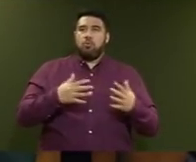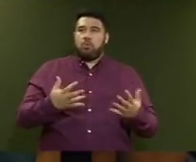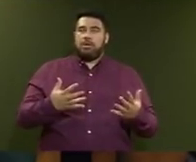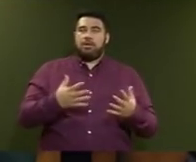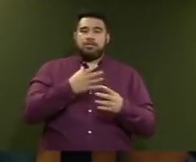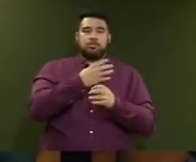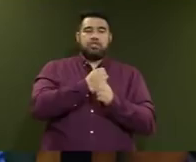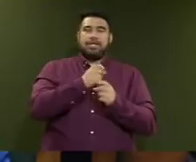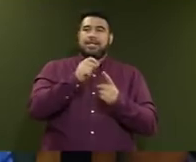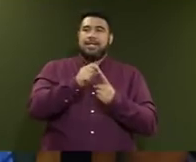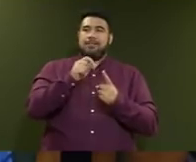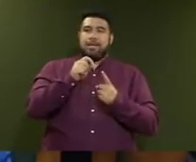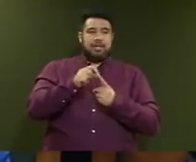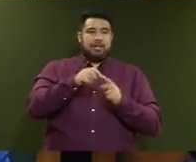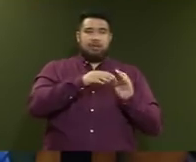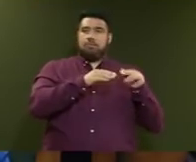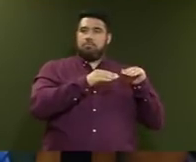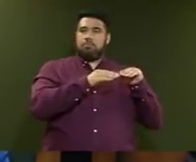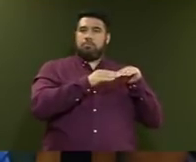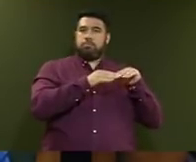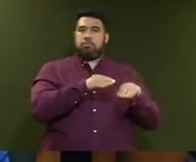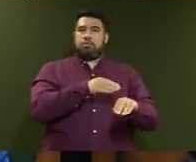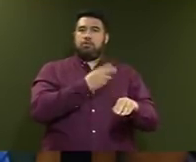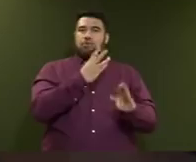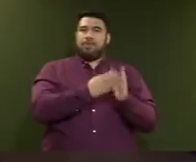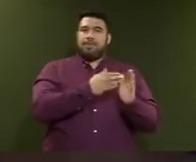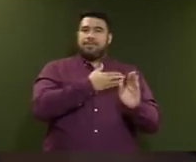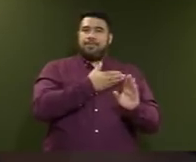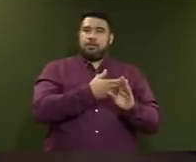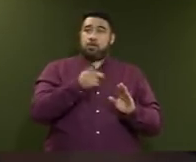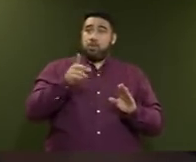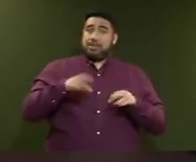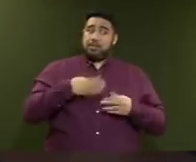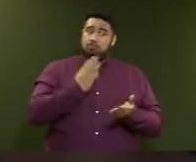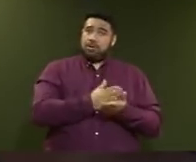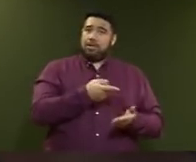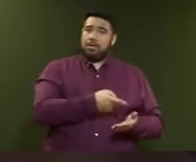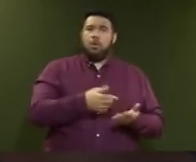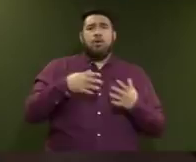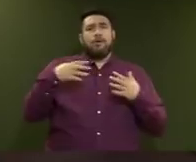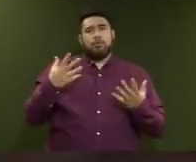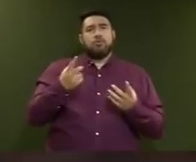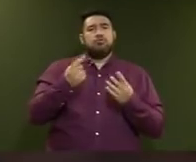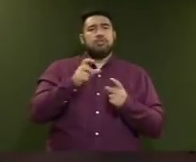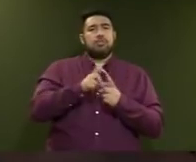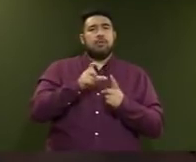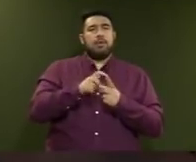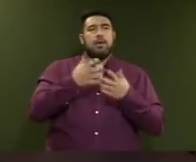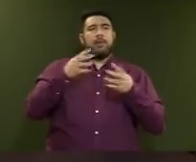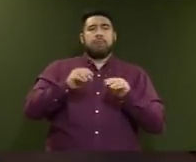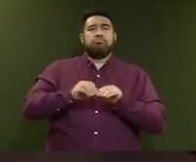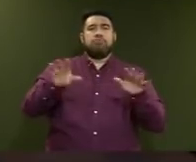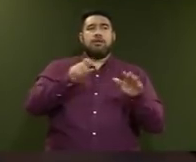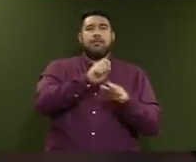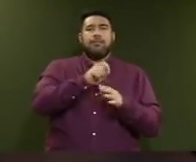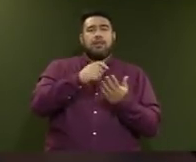capita in just the last quarter to be a reality? Mr Speaker, of course, Treasury has put out its forecast, and I acknowledge that, yes,